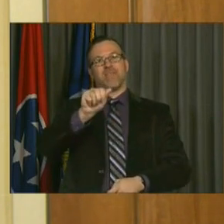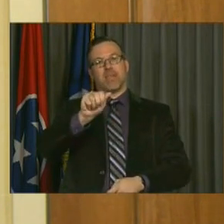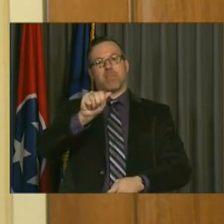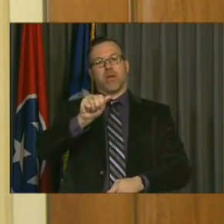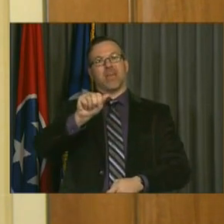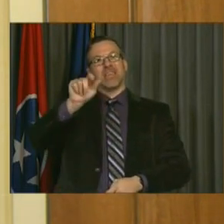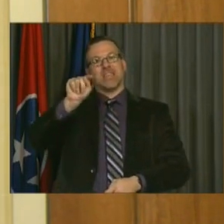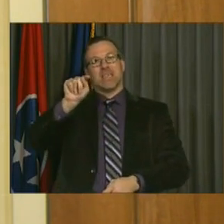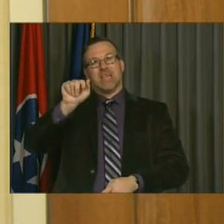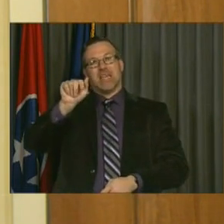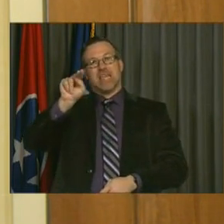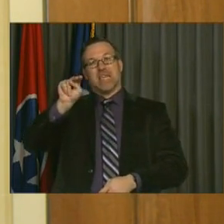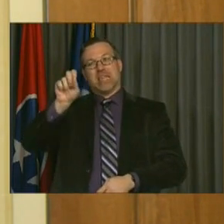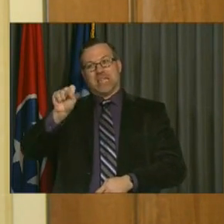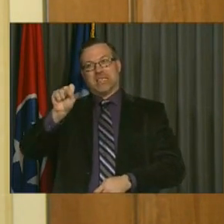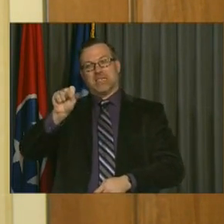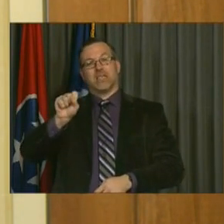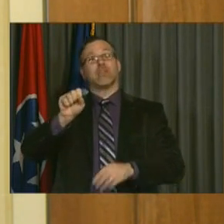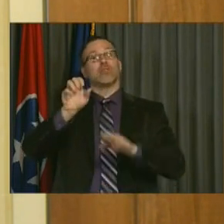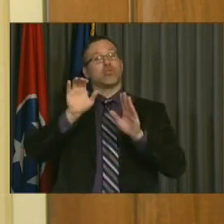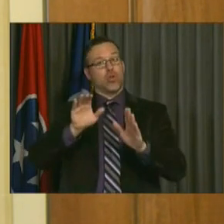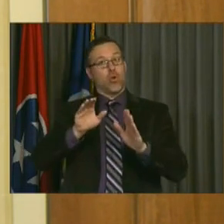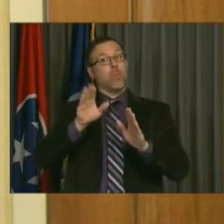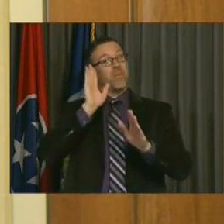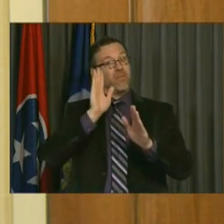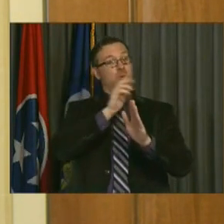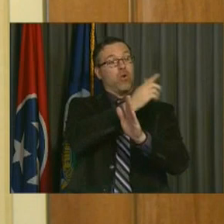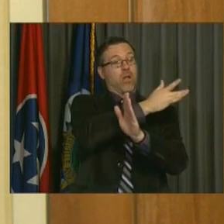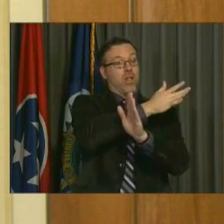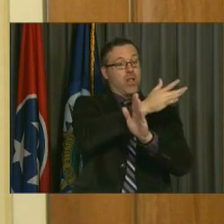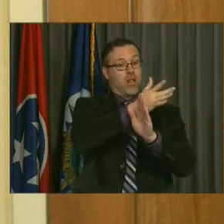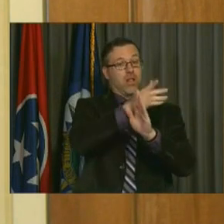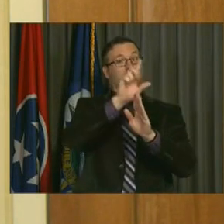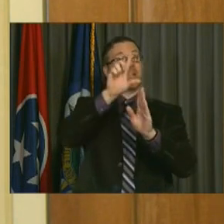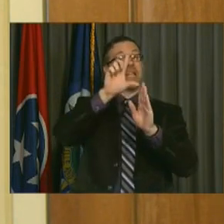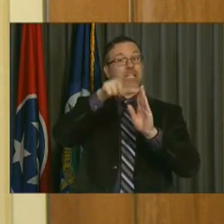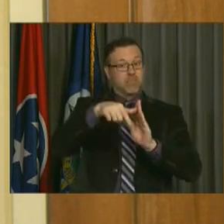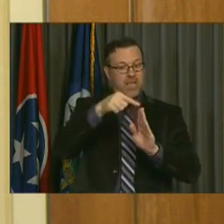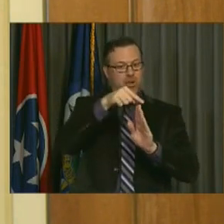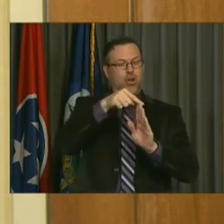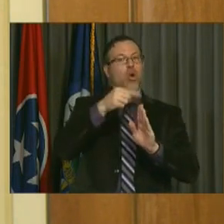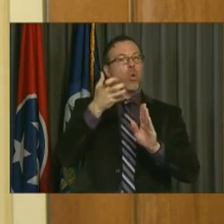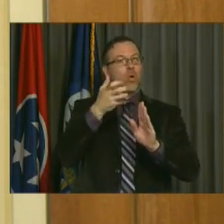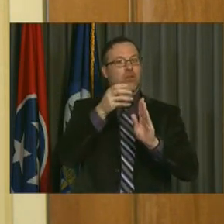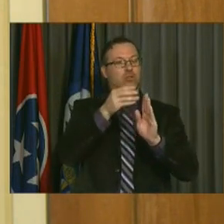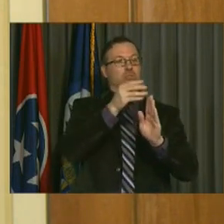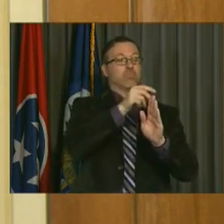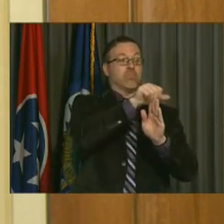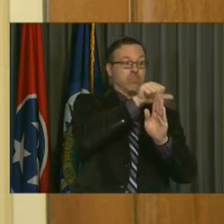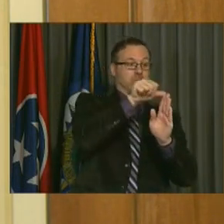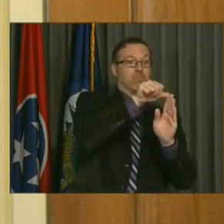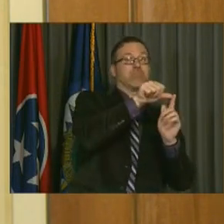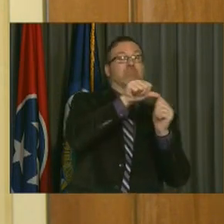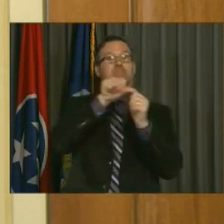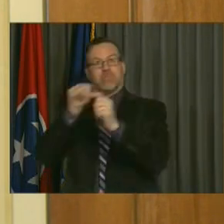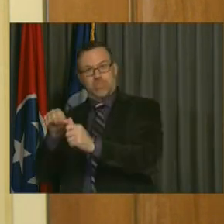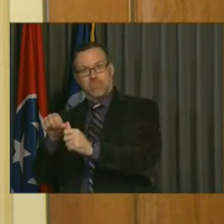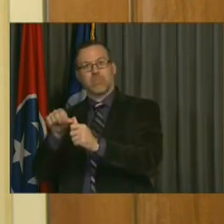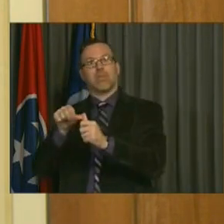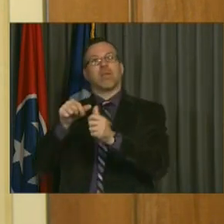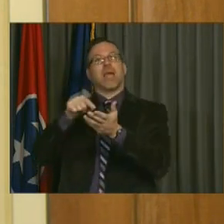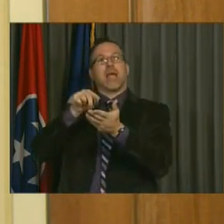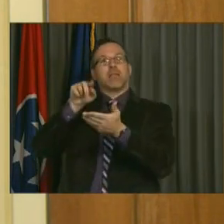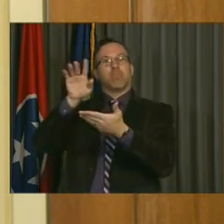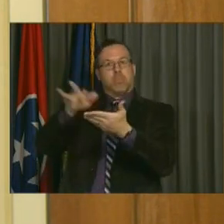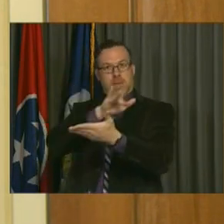those bonds that can extend over fiscal years and be paid back over two years. Our plan is to pay those back within this